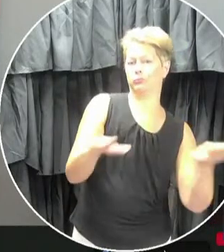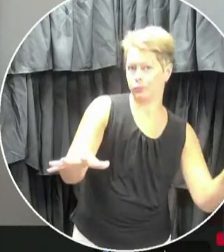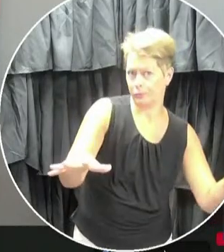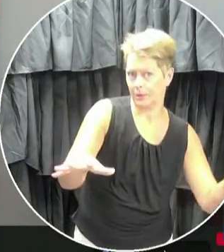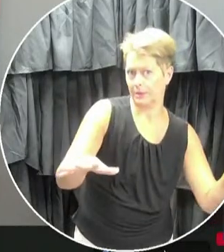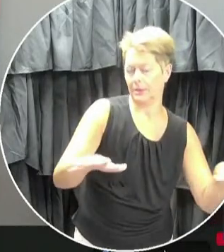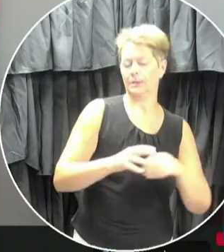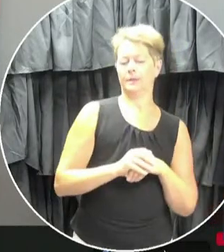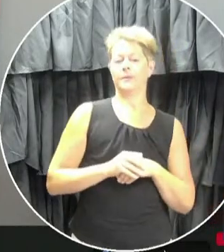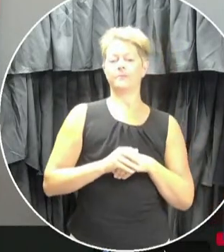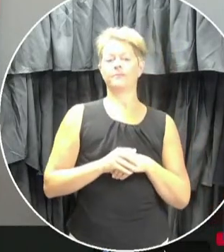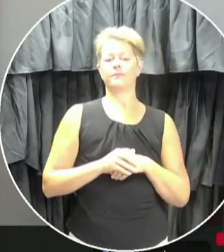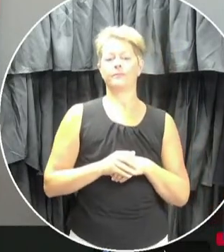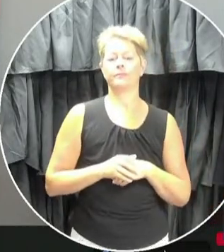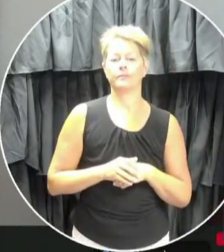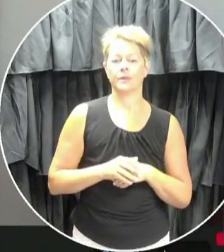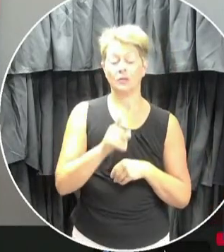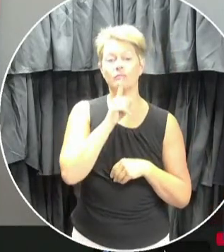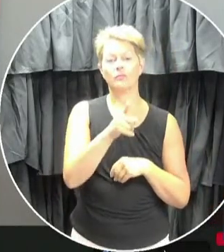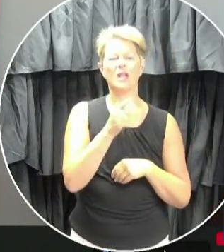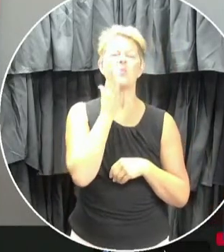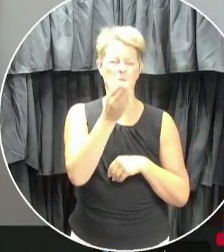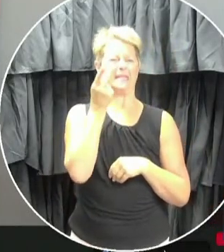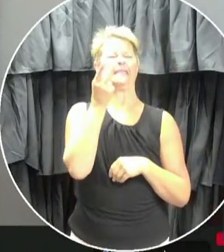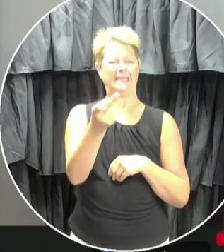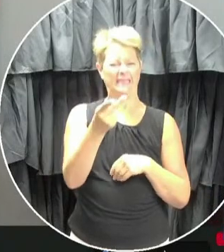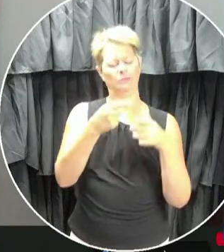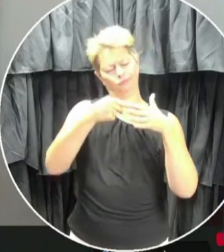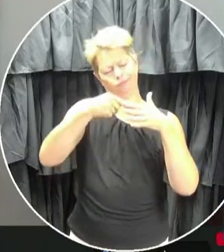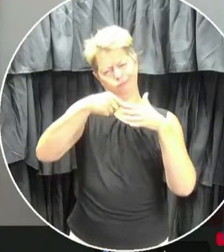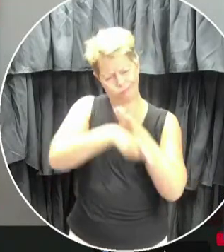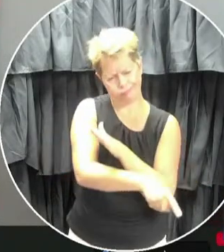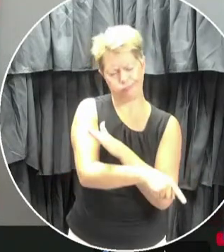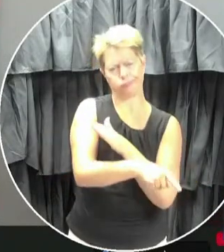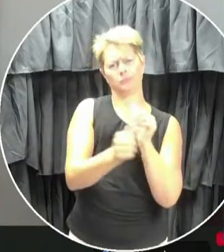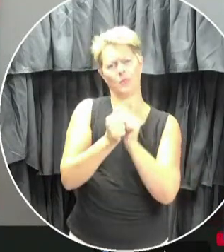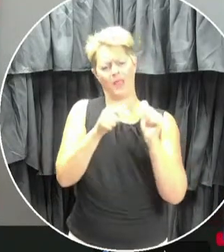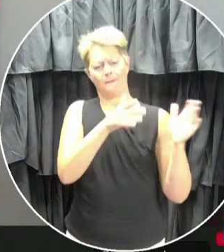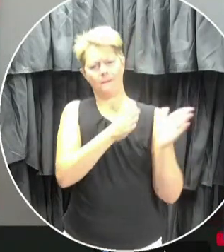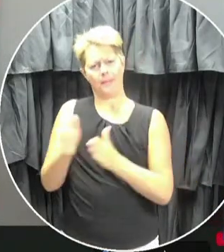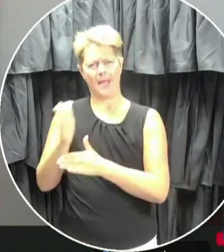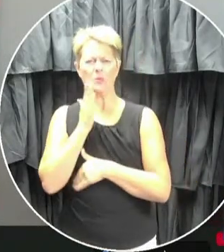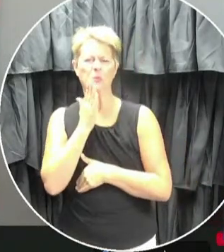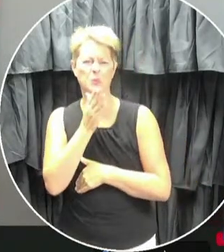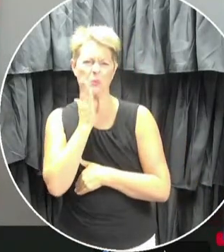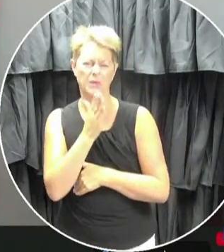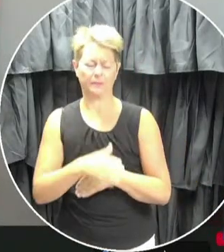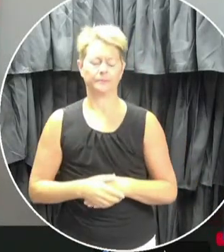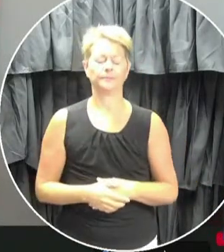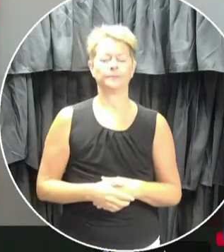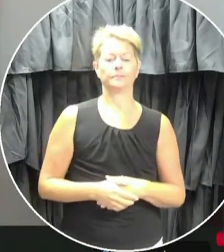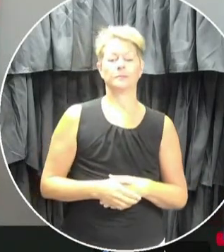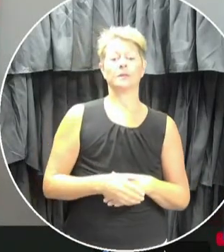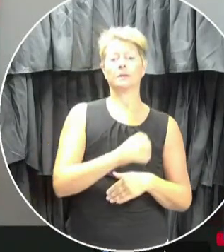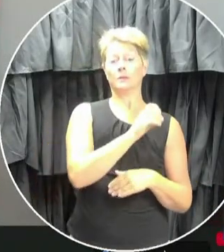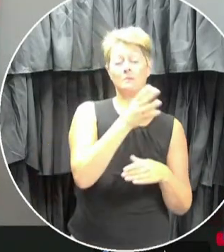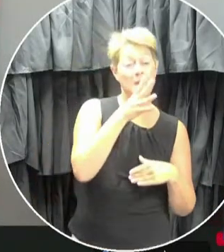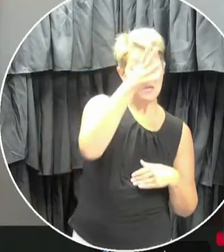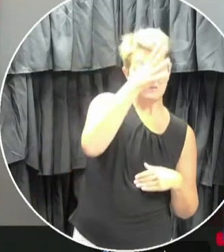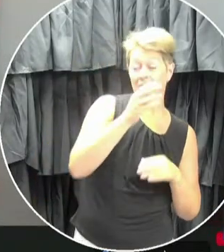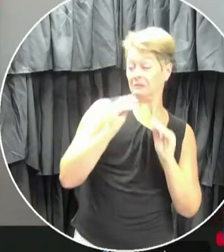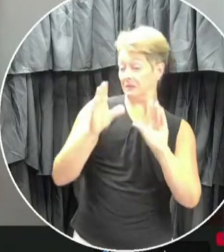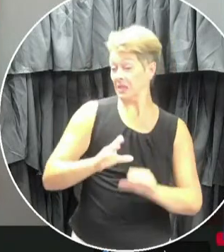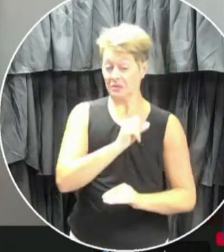Details are in the detailed plan that you're going to see shortly. In short, parents, students, and staff should feel